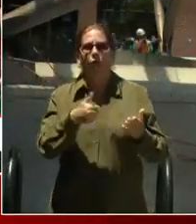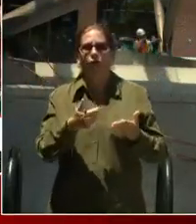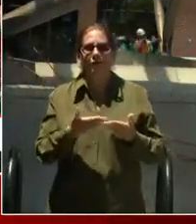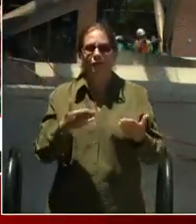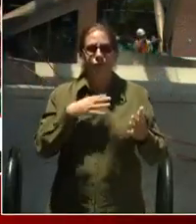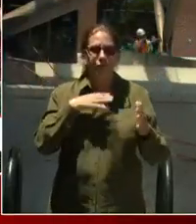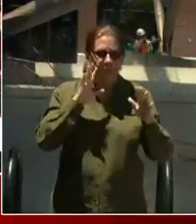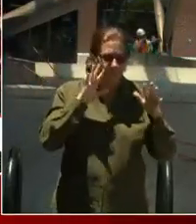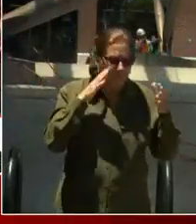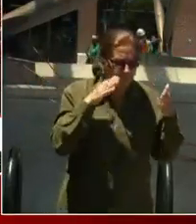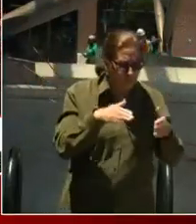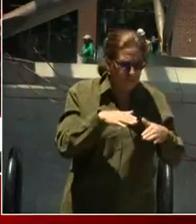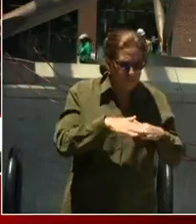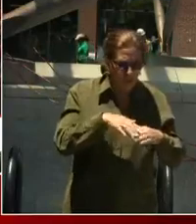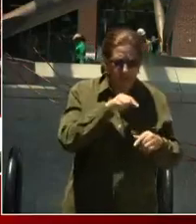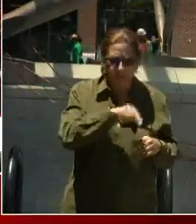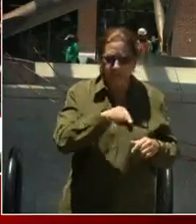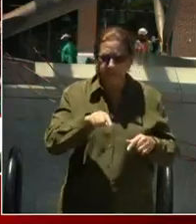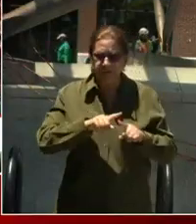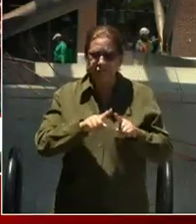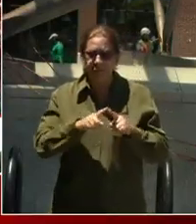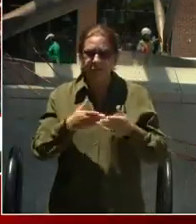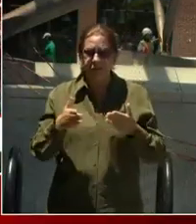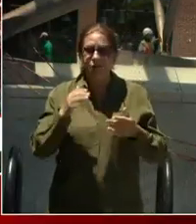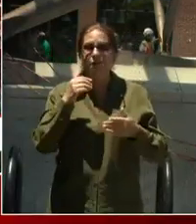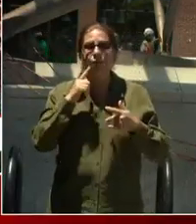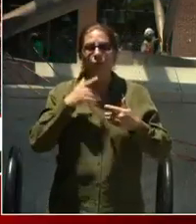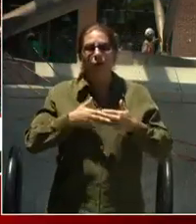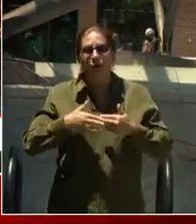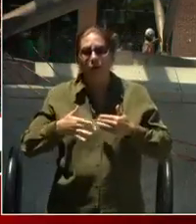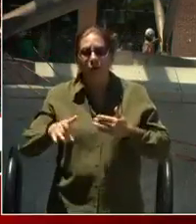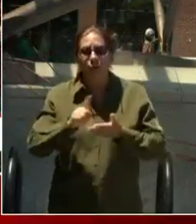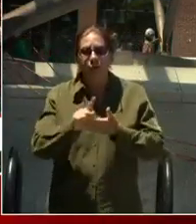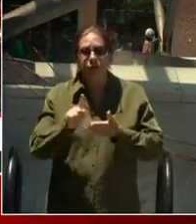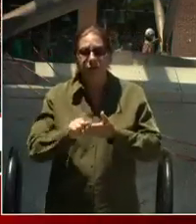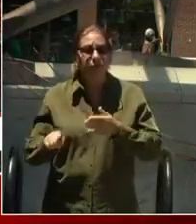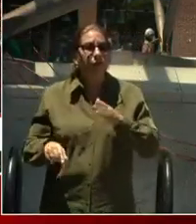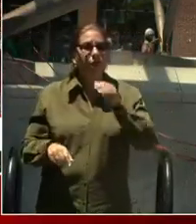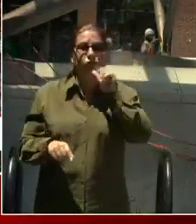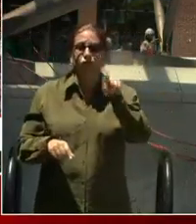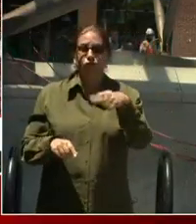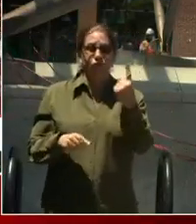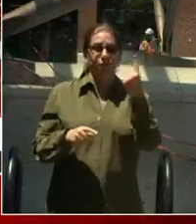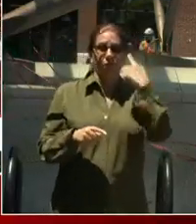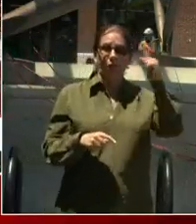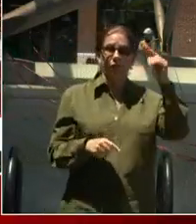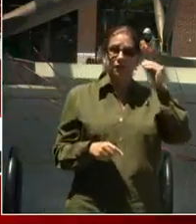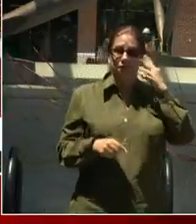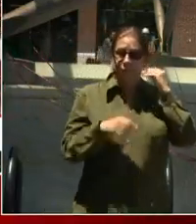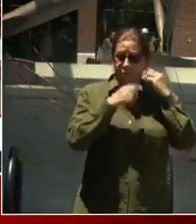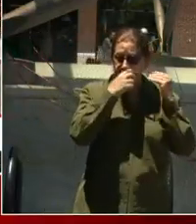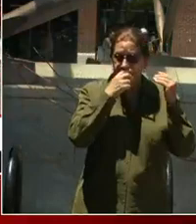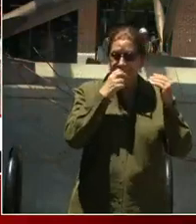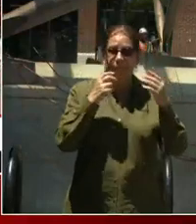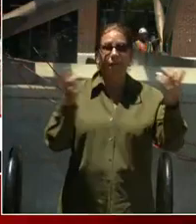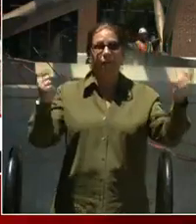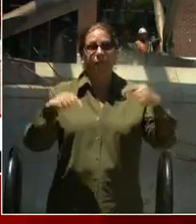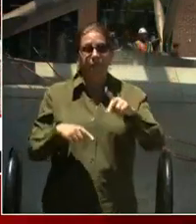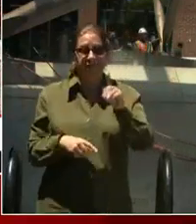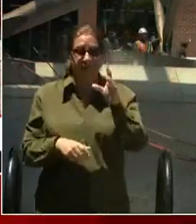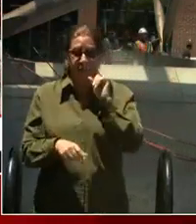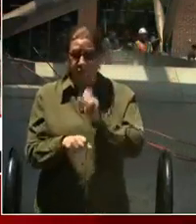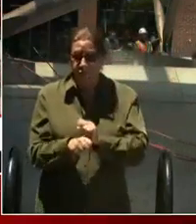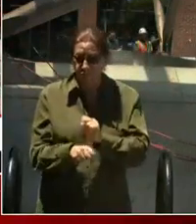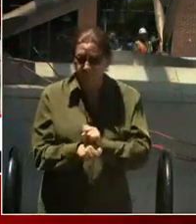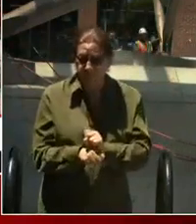next couple weeks. But the reason why we want people to come is not just for the experience that they'll have, but for the jobs that it supports, right?